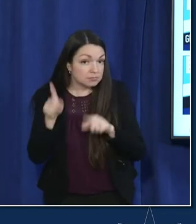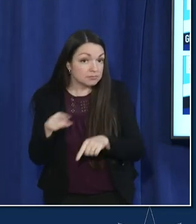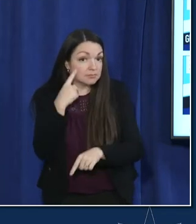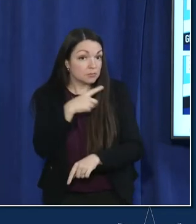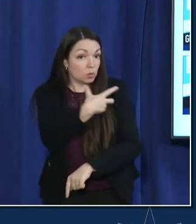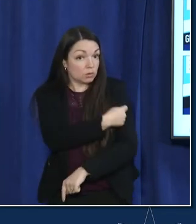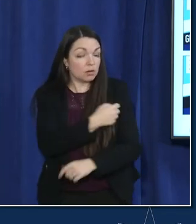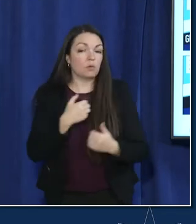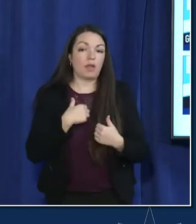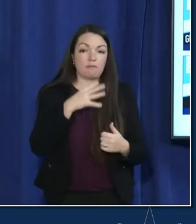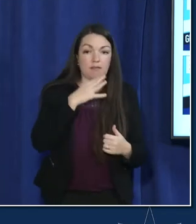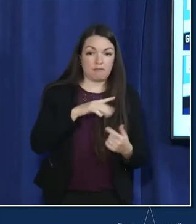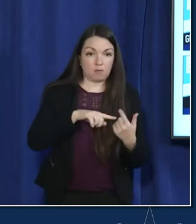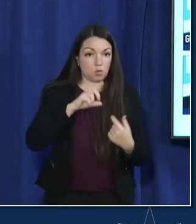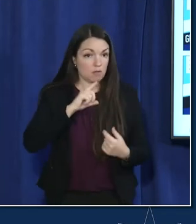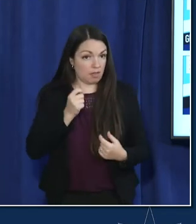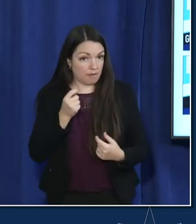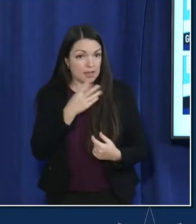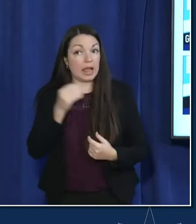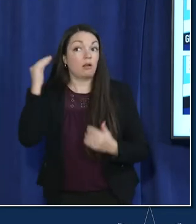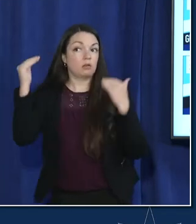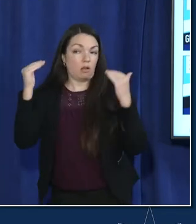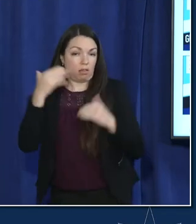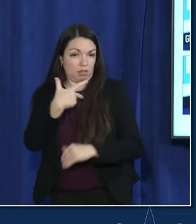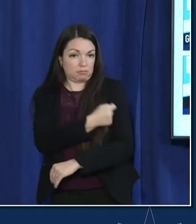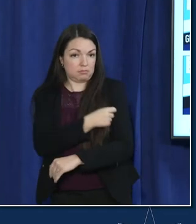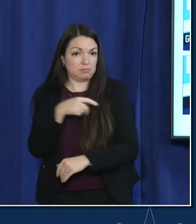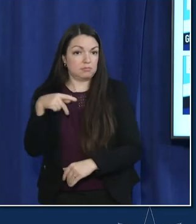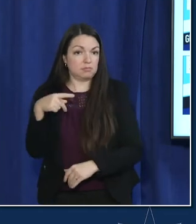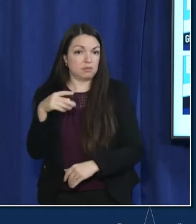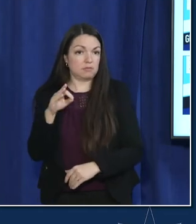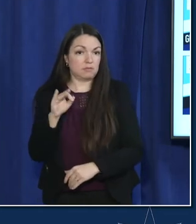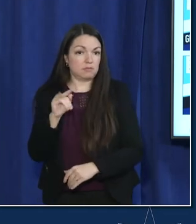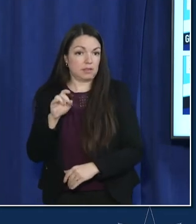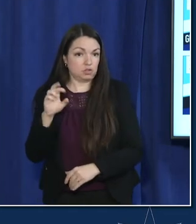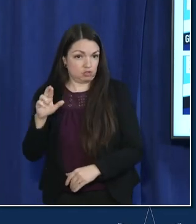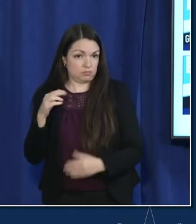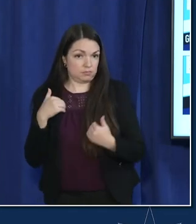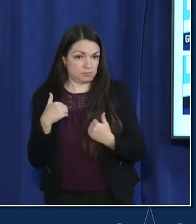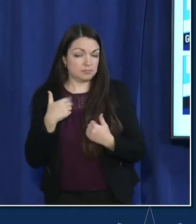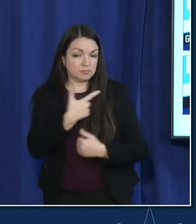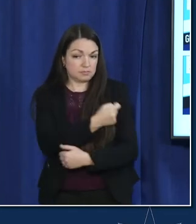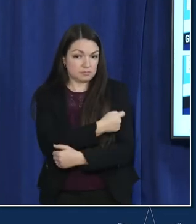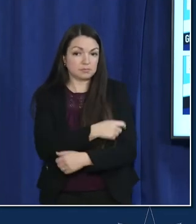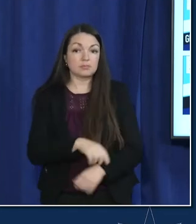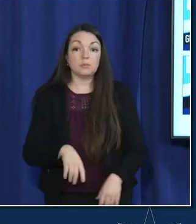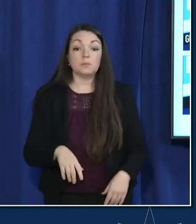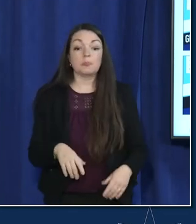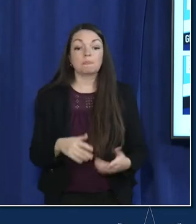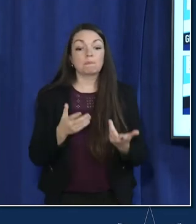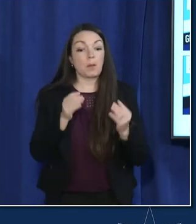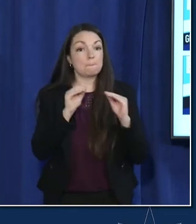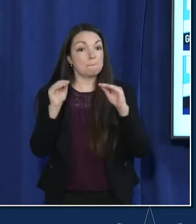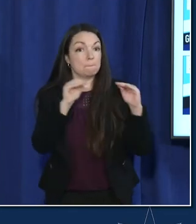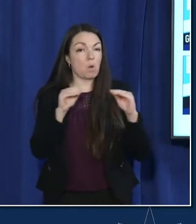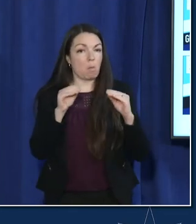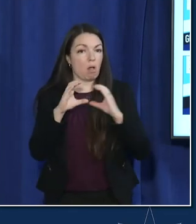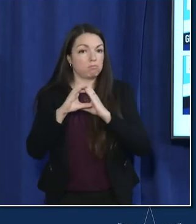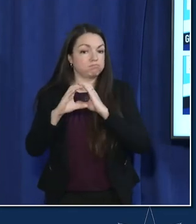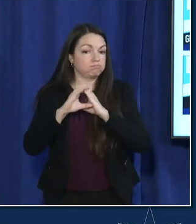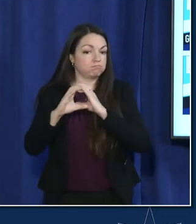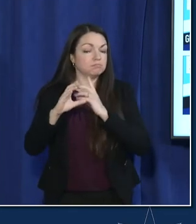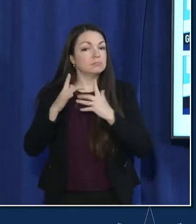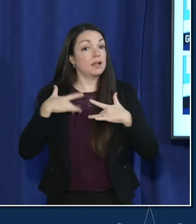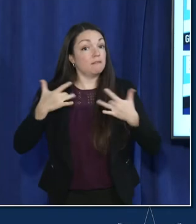as adult doses of pfizer our mobile events are continuing throughout the school district through the month of december